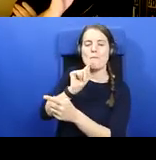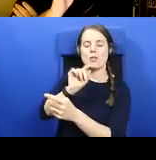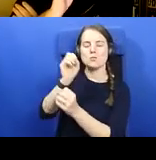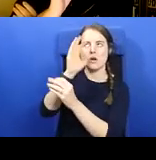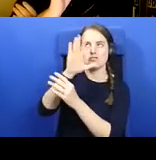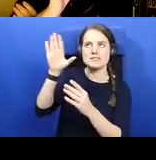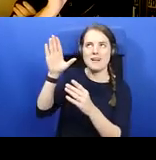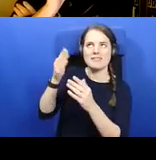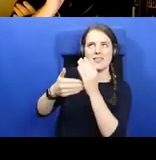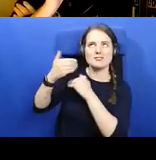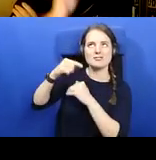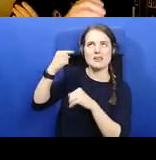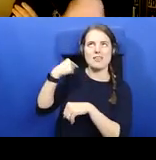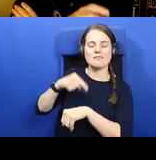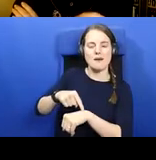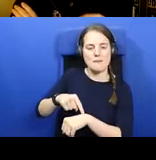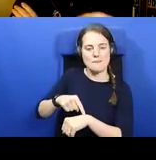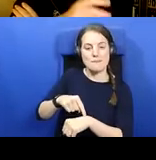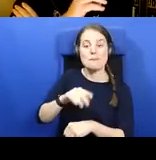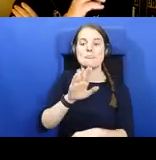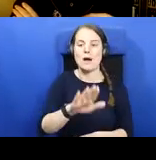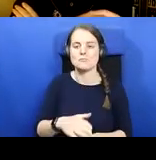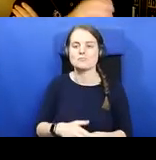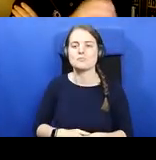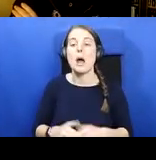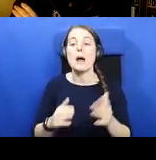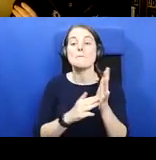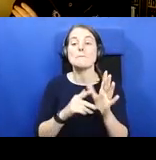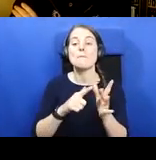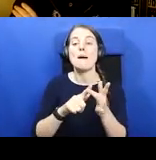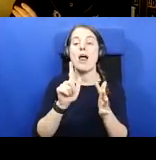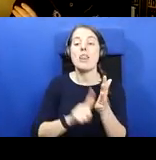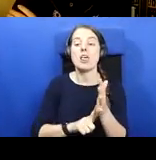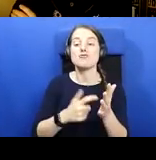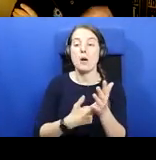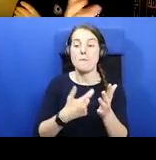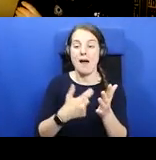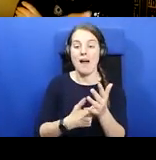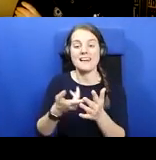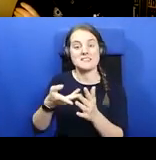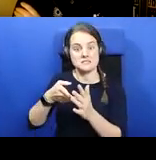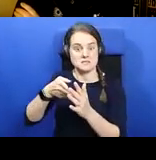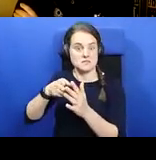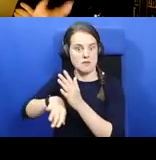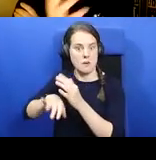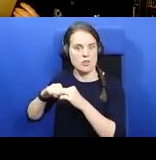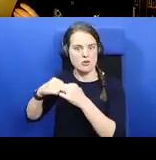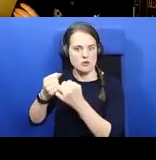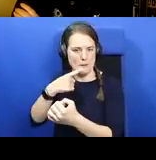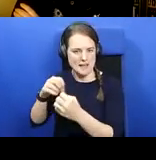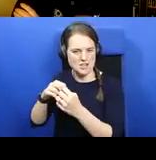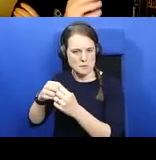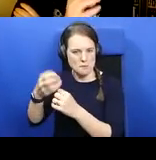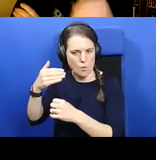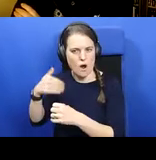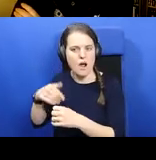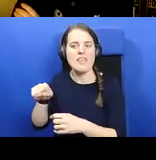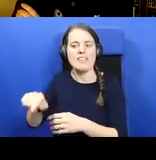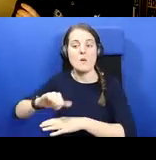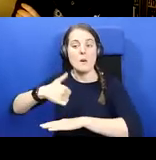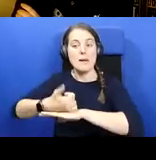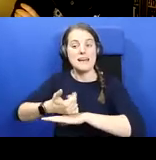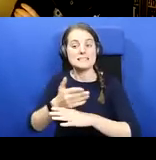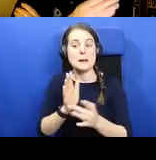Now Moel Rova himself, he's of the Northern Enail, that group I mentioned, and of the canal known who are based in mid